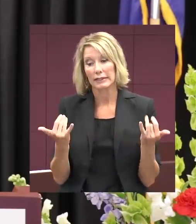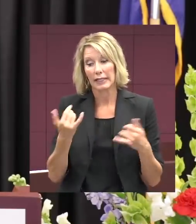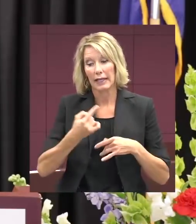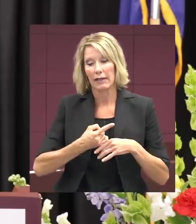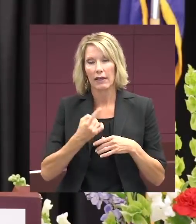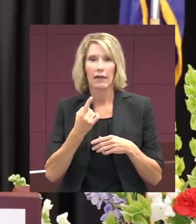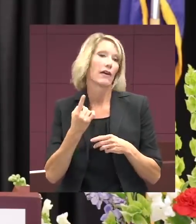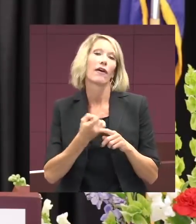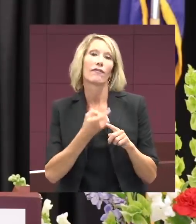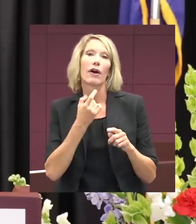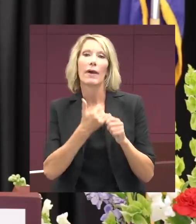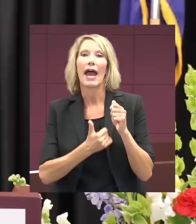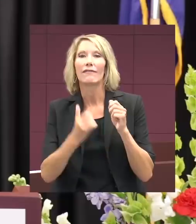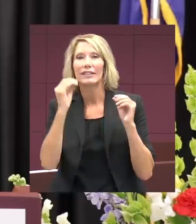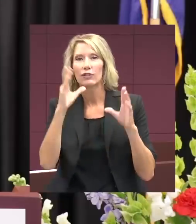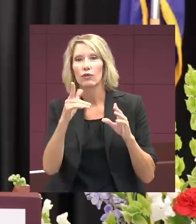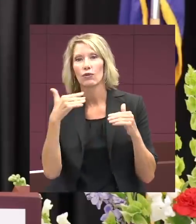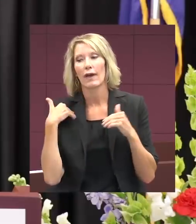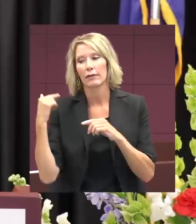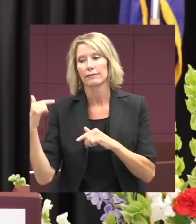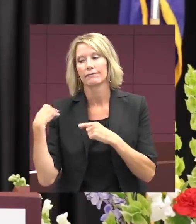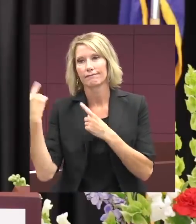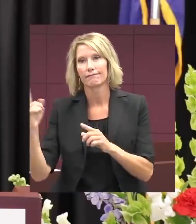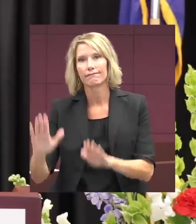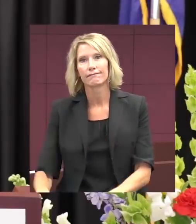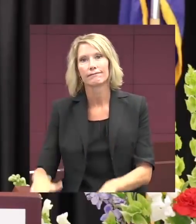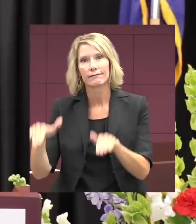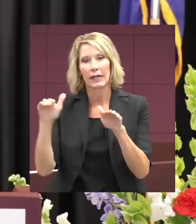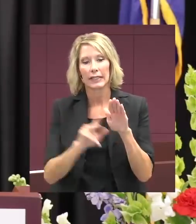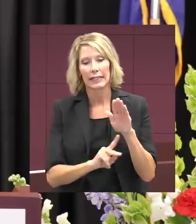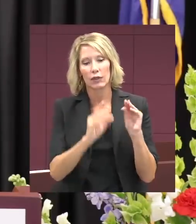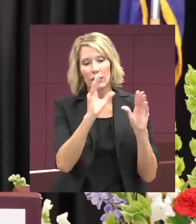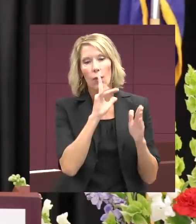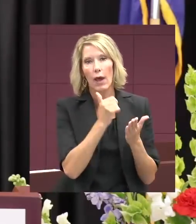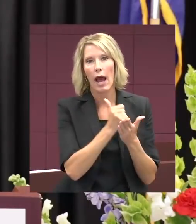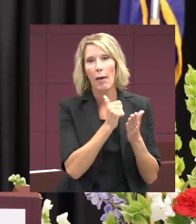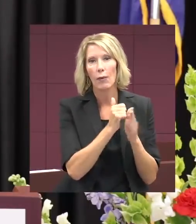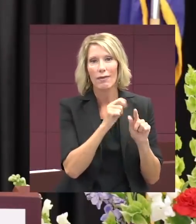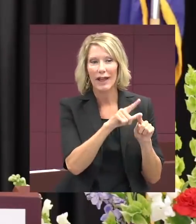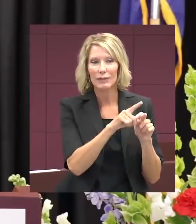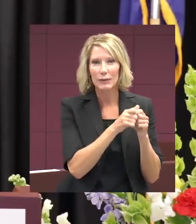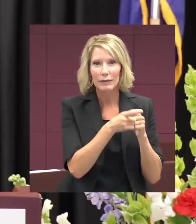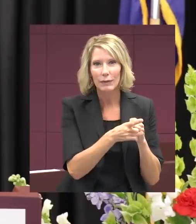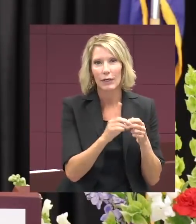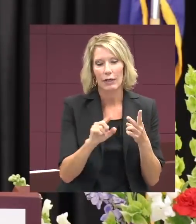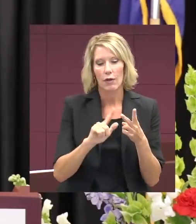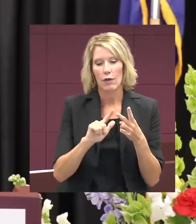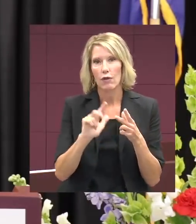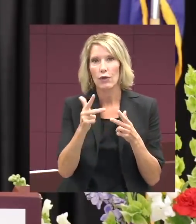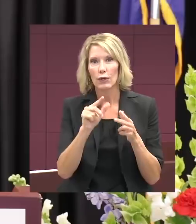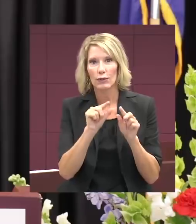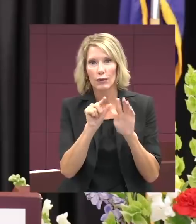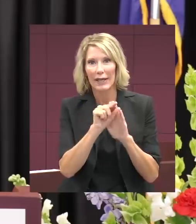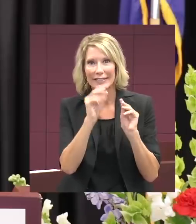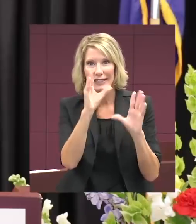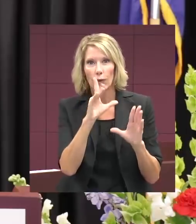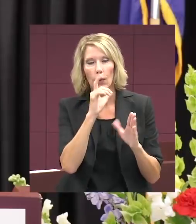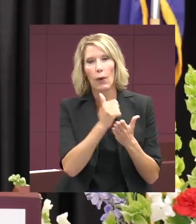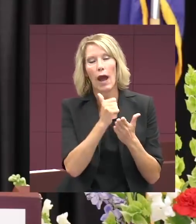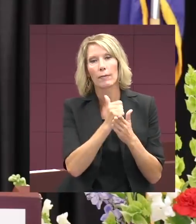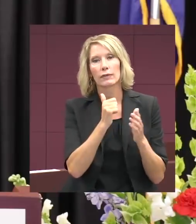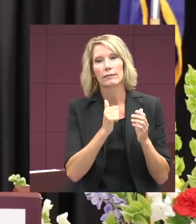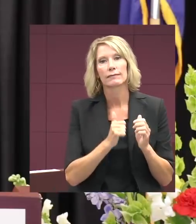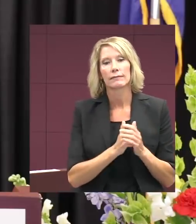every teacher you have ever had, from your kindergarten teacher who practiced letter sounds with you, to your third grade teacher who